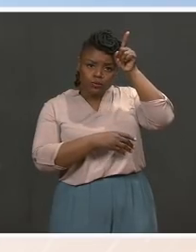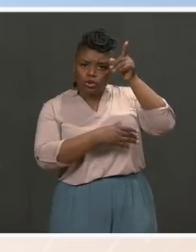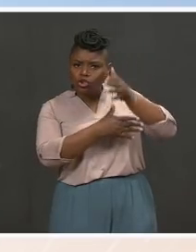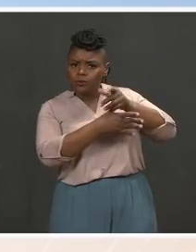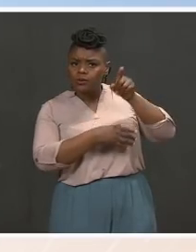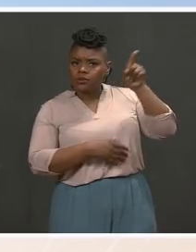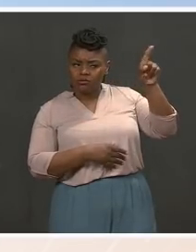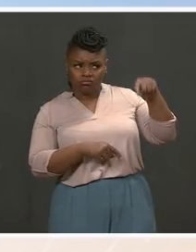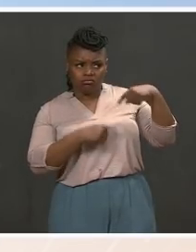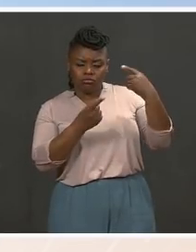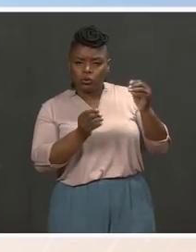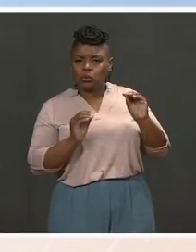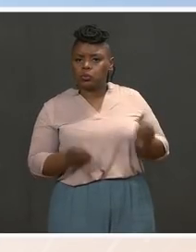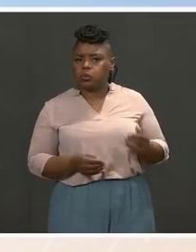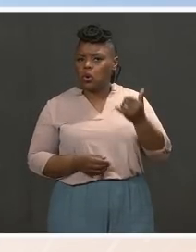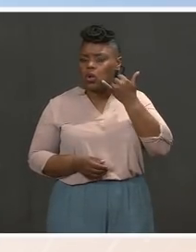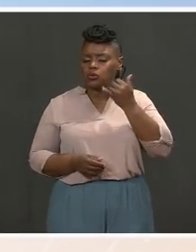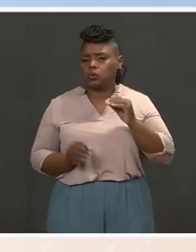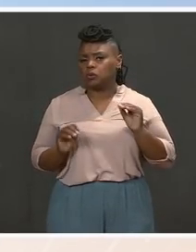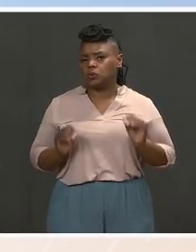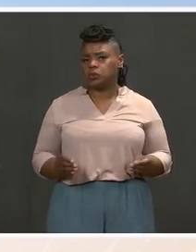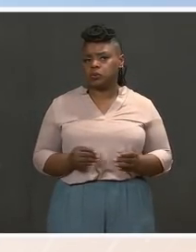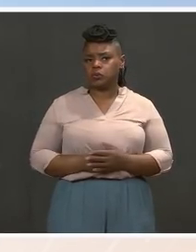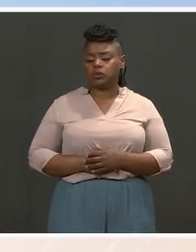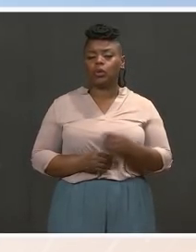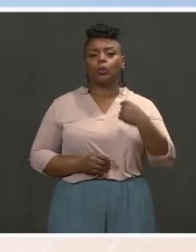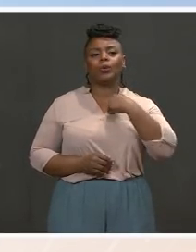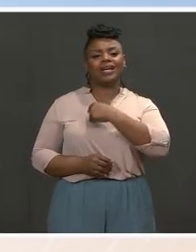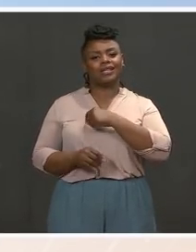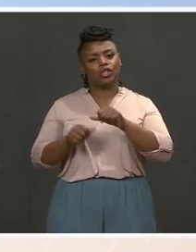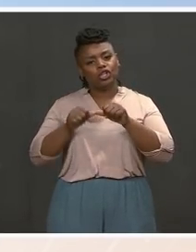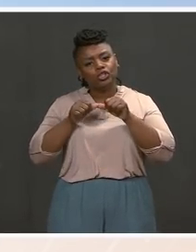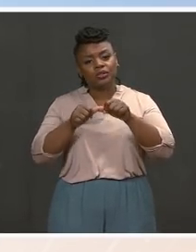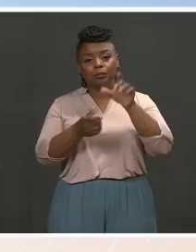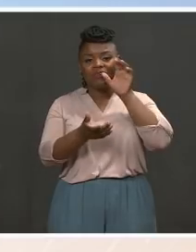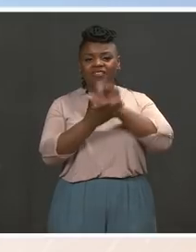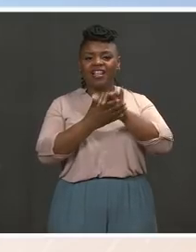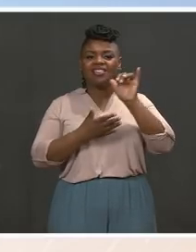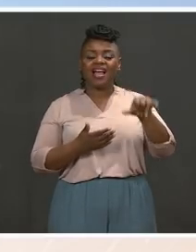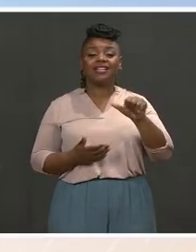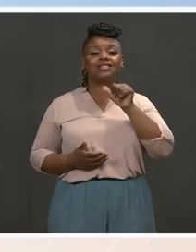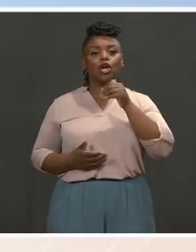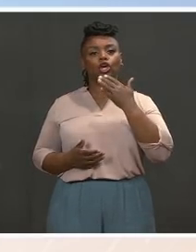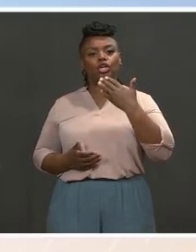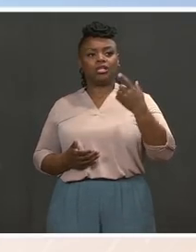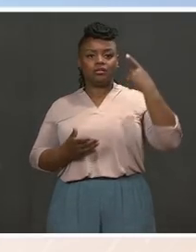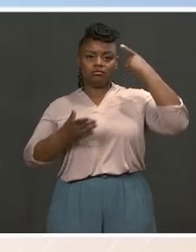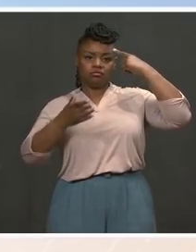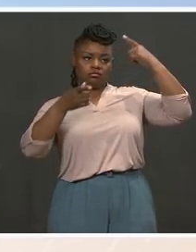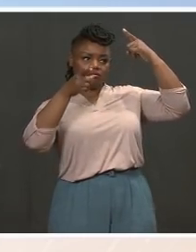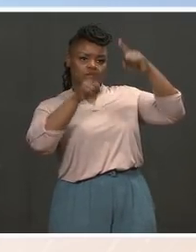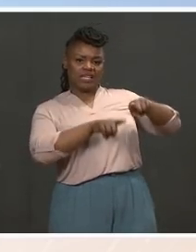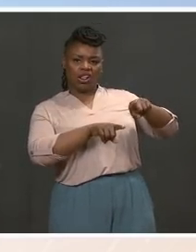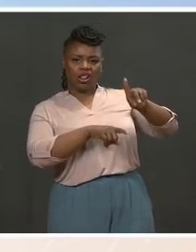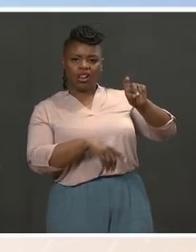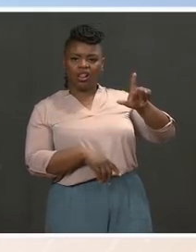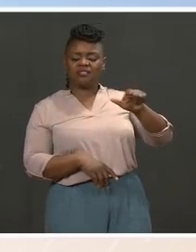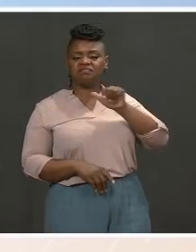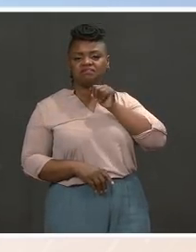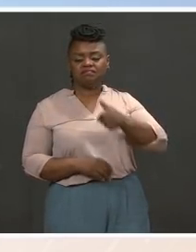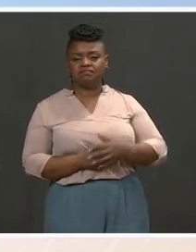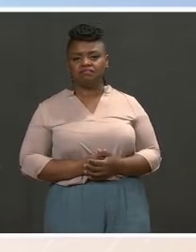are not aware of. We continue to believe it's a bad deal. I don't think we have an update on our policy position beyond that. Okay. And then